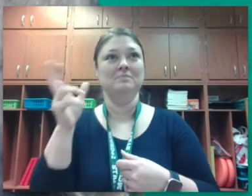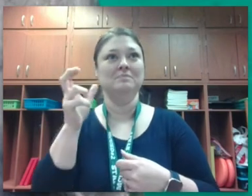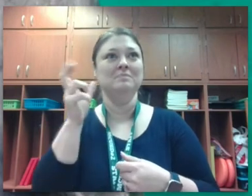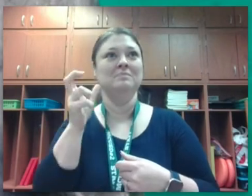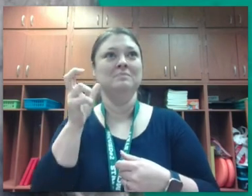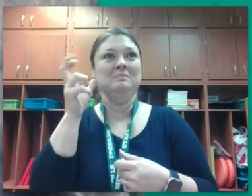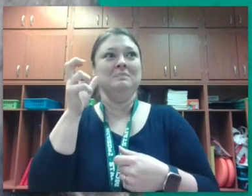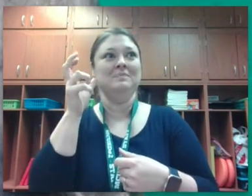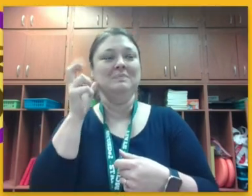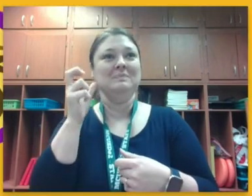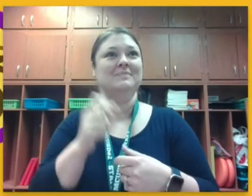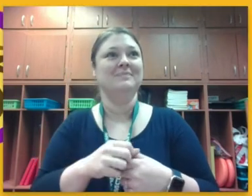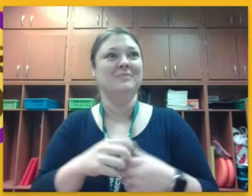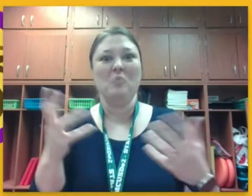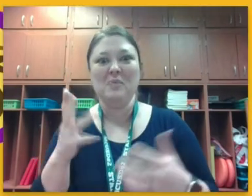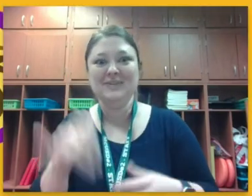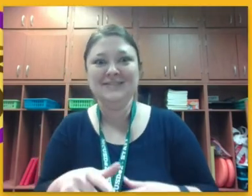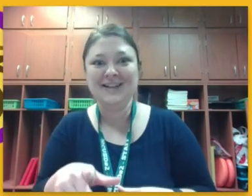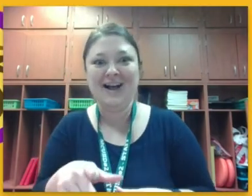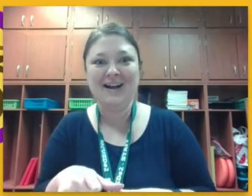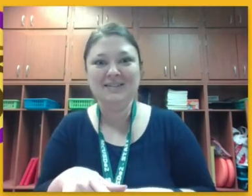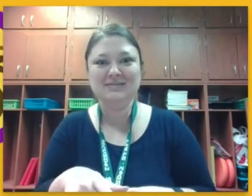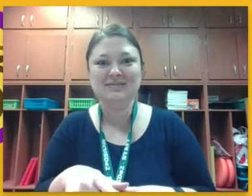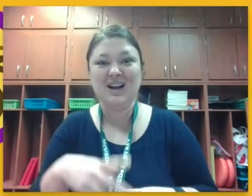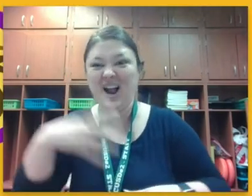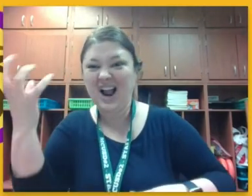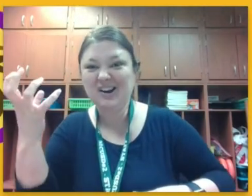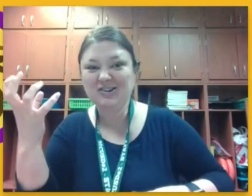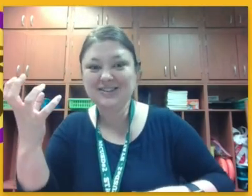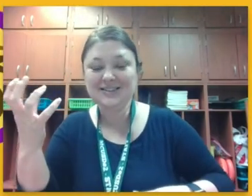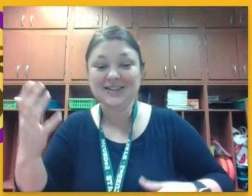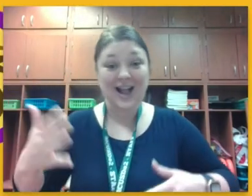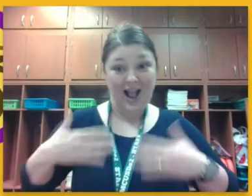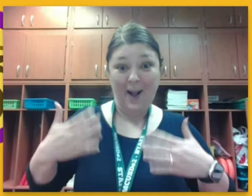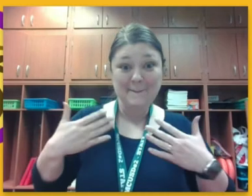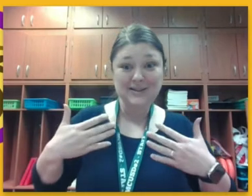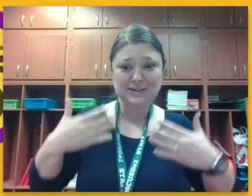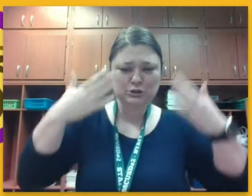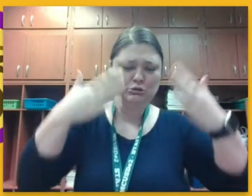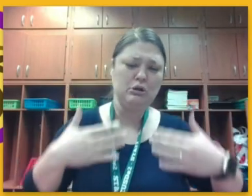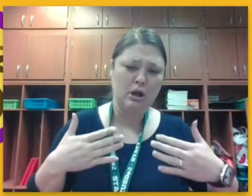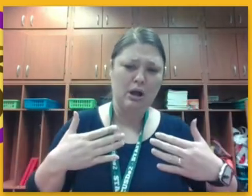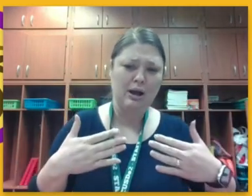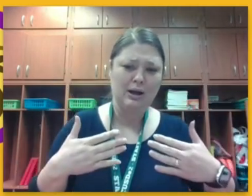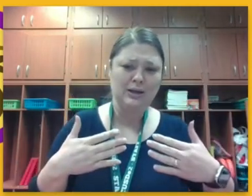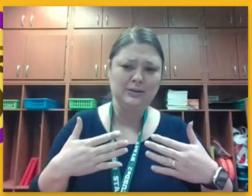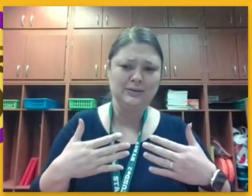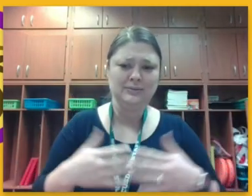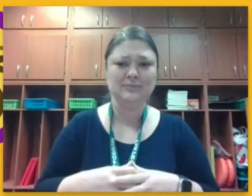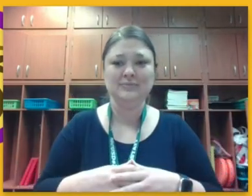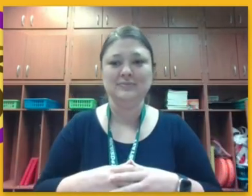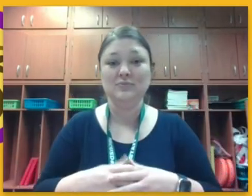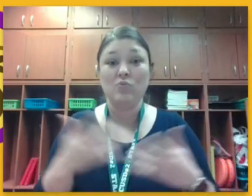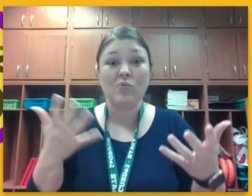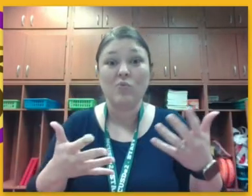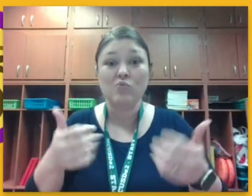you able to guess what feeling